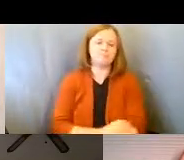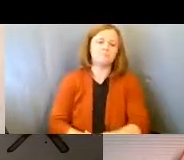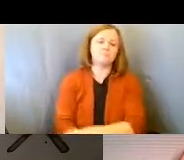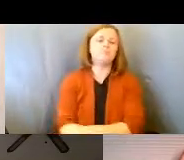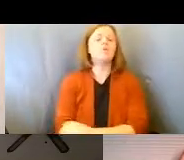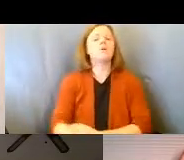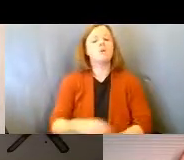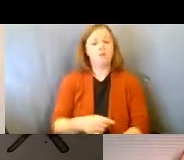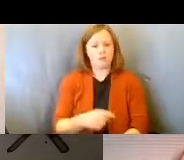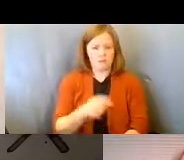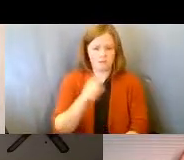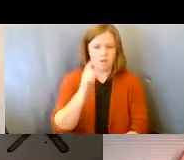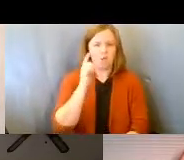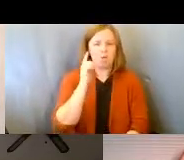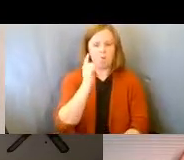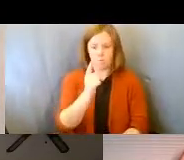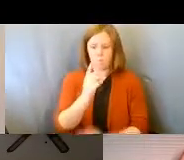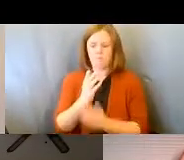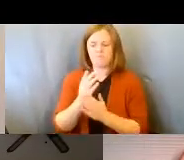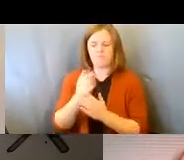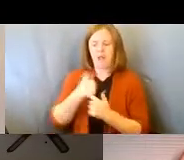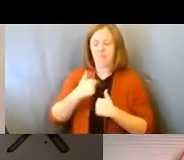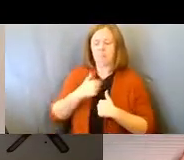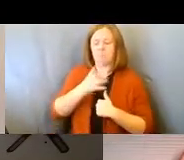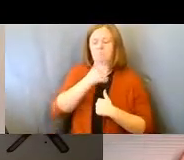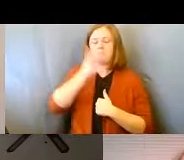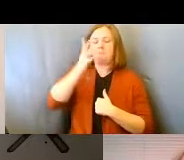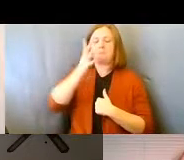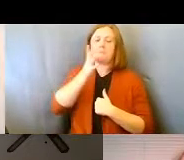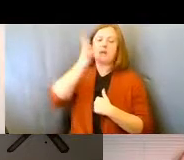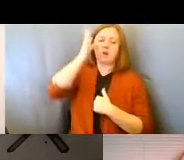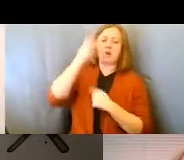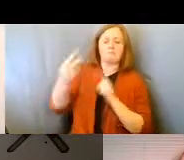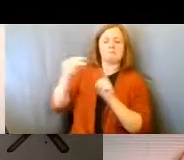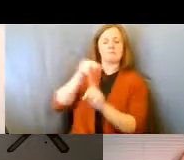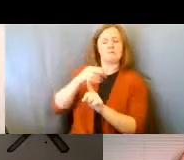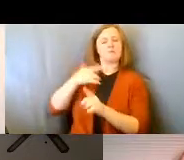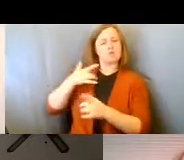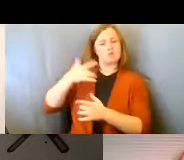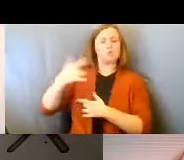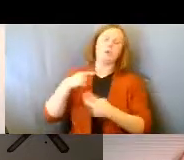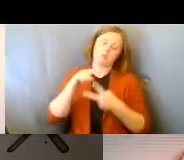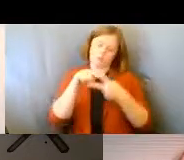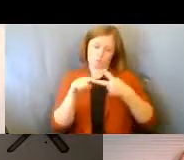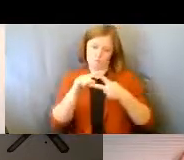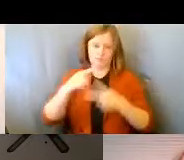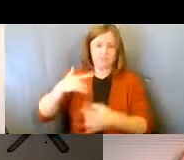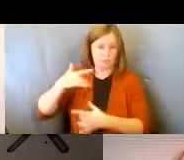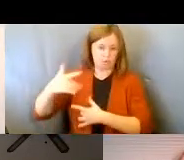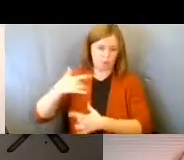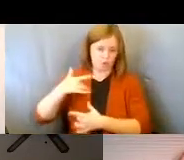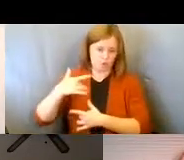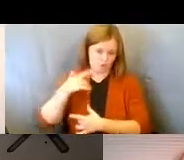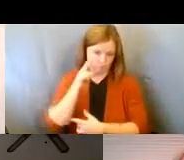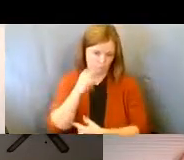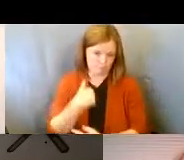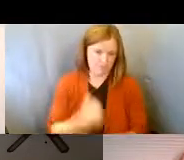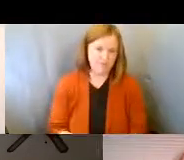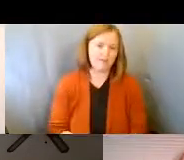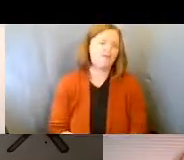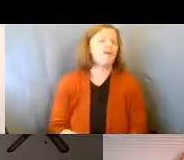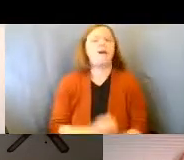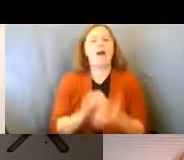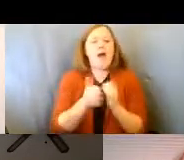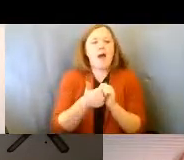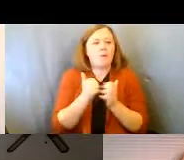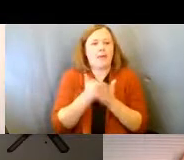one of the things as a parent, that's always most concerned me, there's two things that's concerned me. One is how do